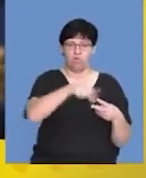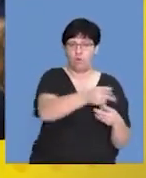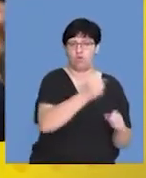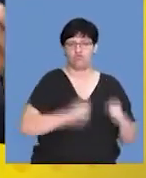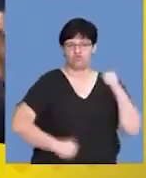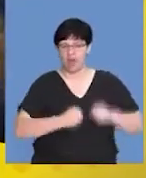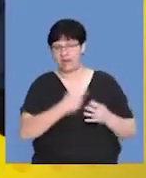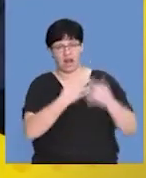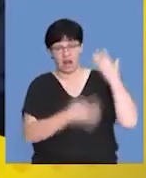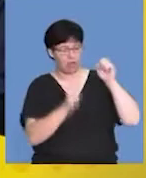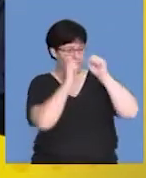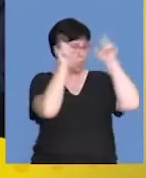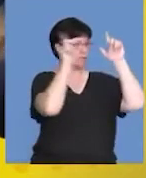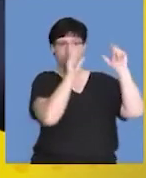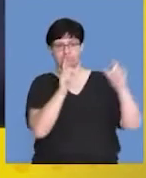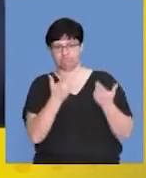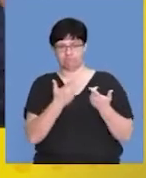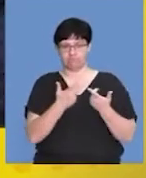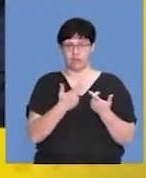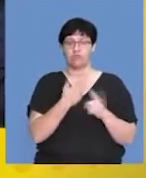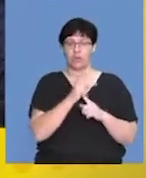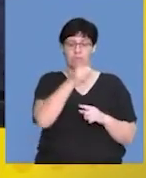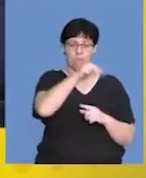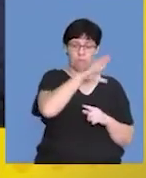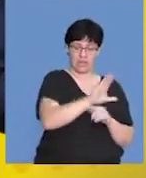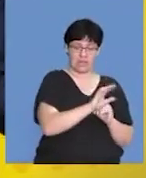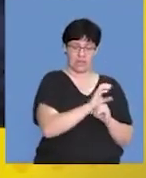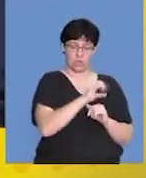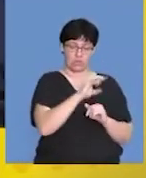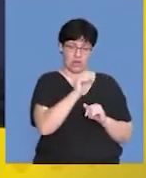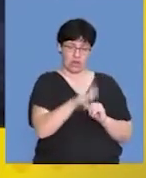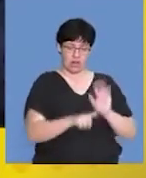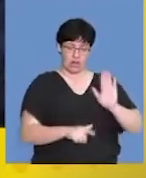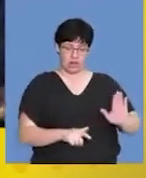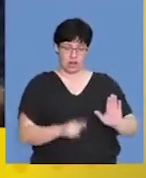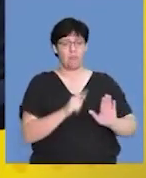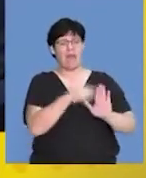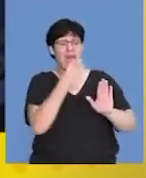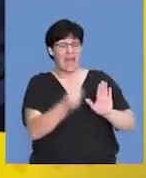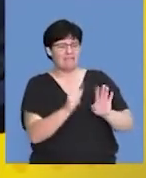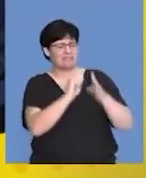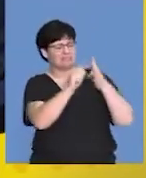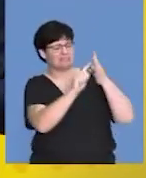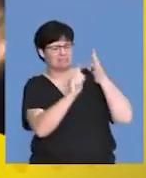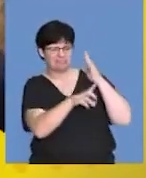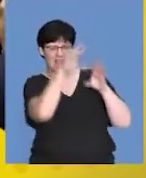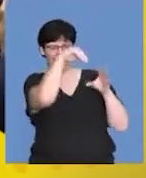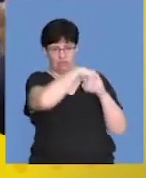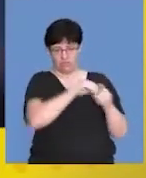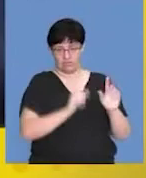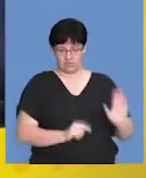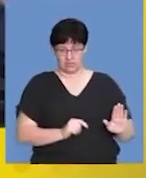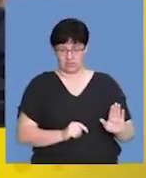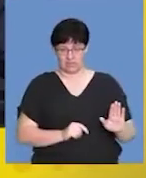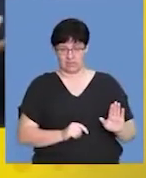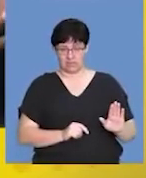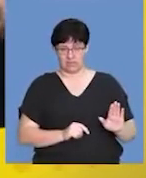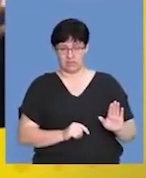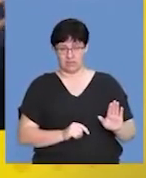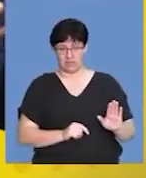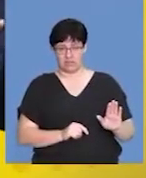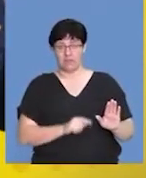run, open their eyes. So that's precocial. And in that we have different degrees of precocial development. However,